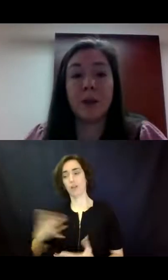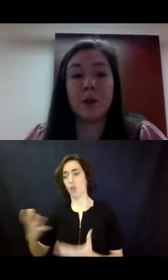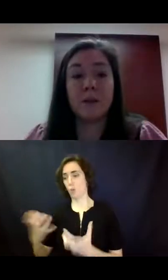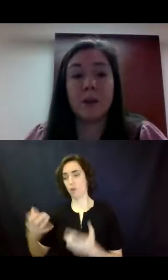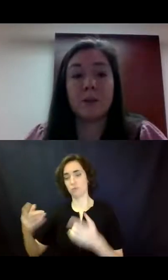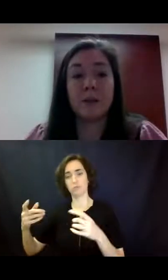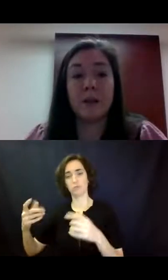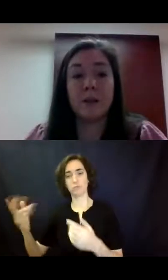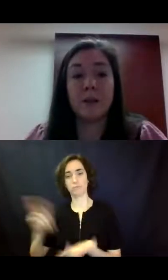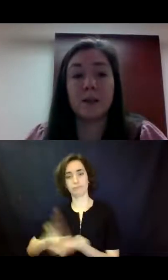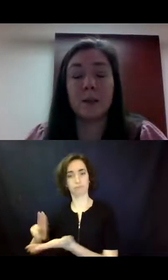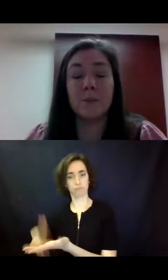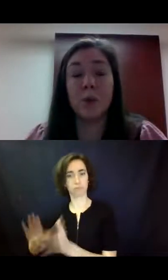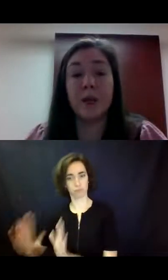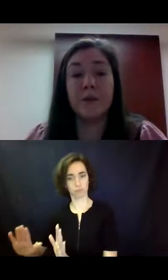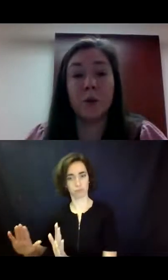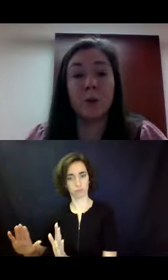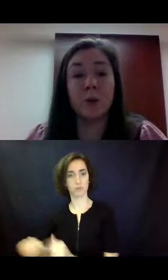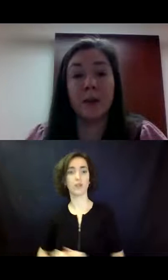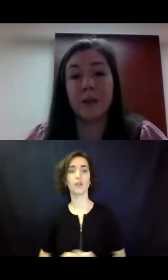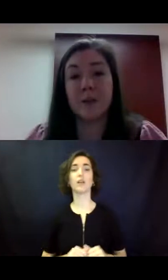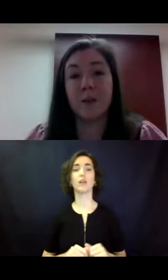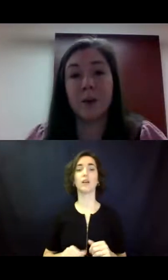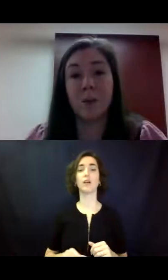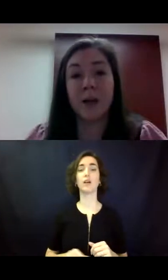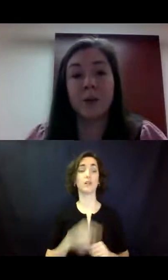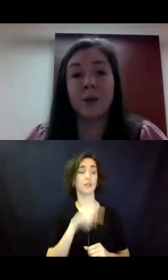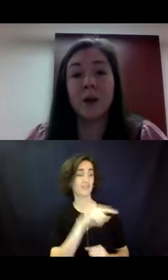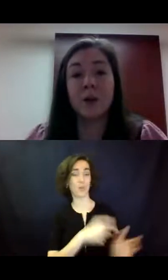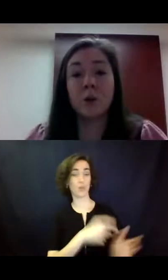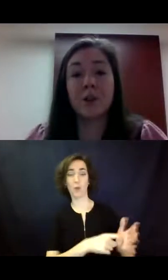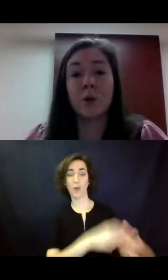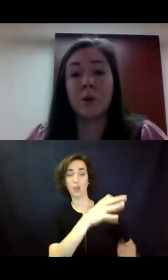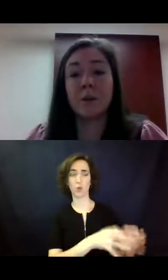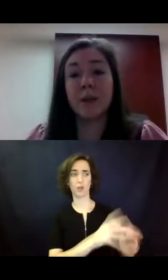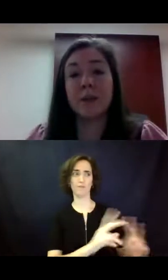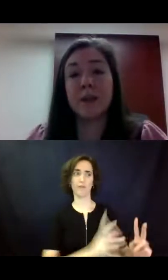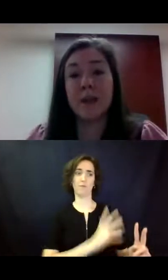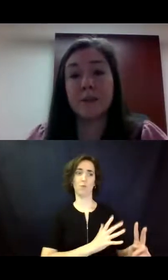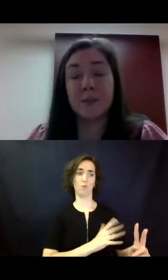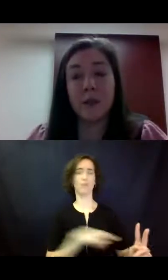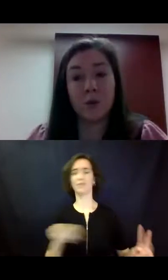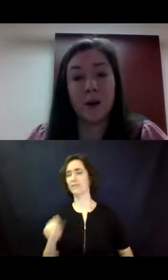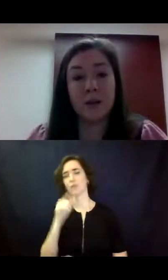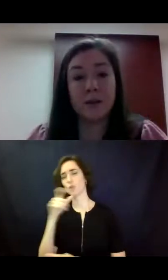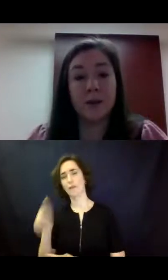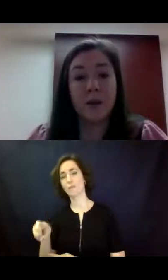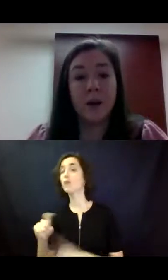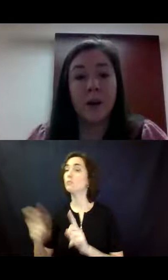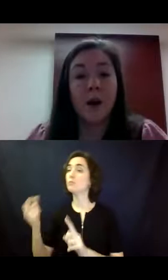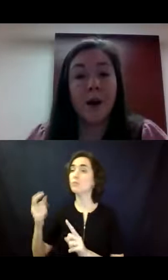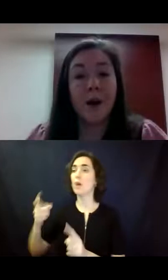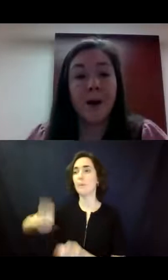-making agreement is more informal, and it does not require going to court, but it does have to be notarized,